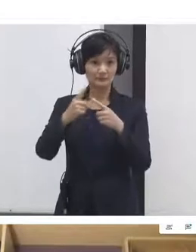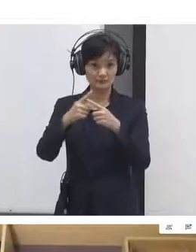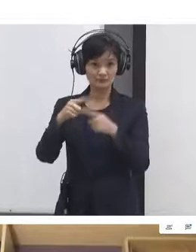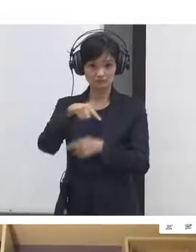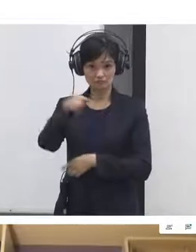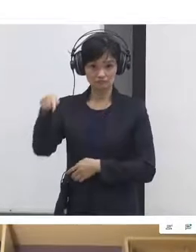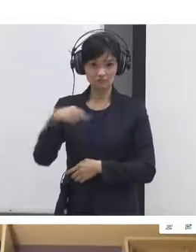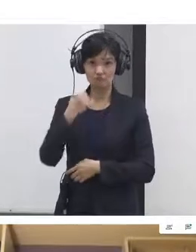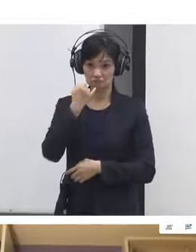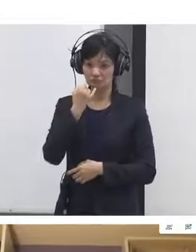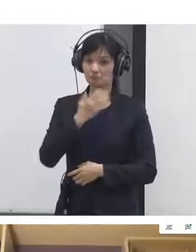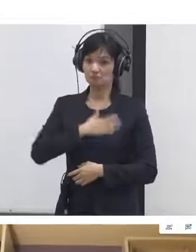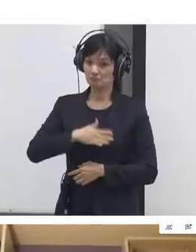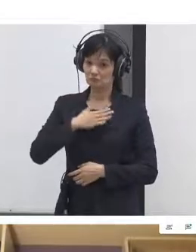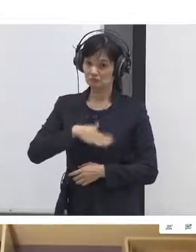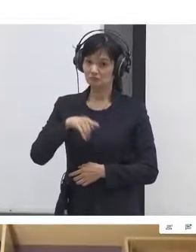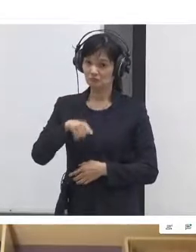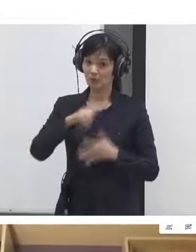story you gave us?